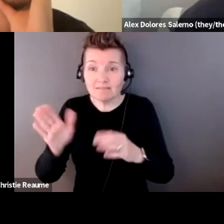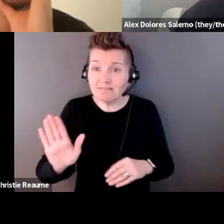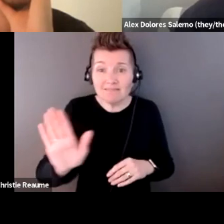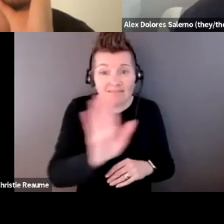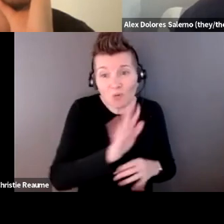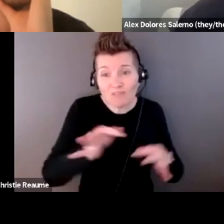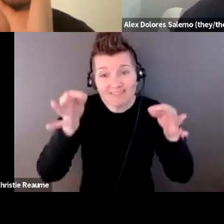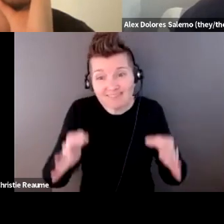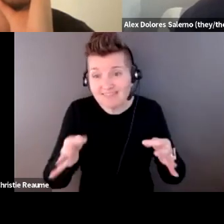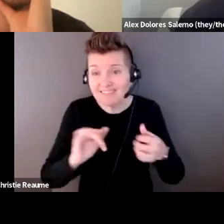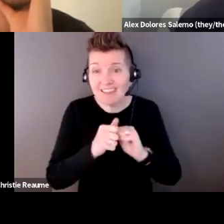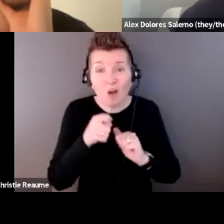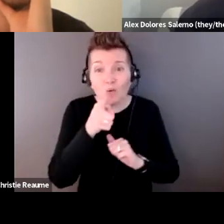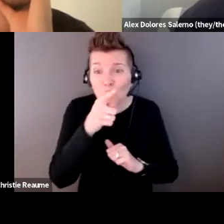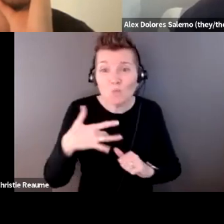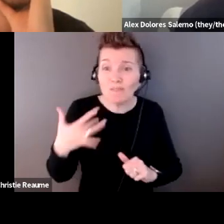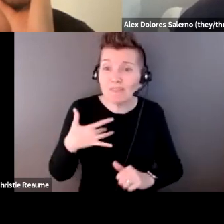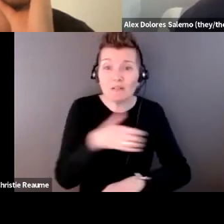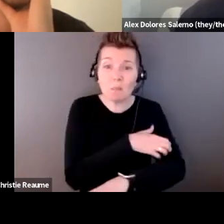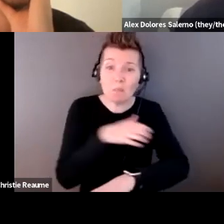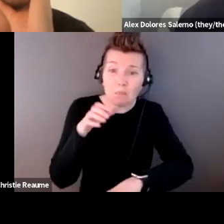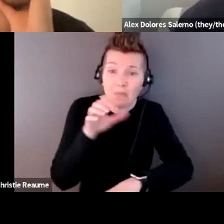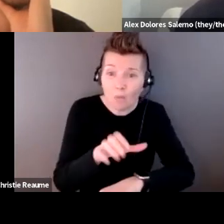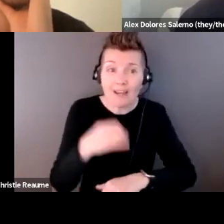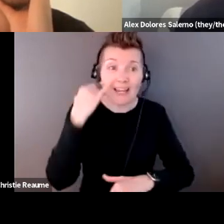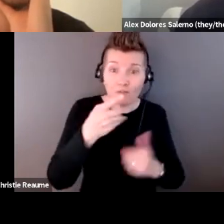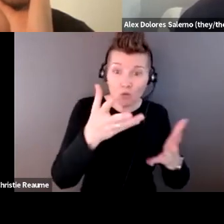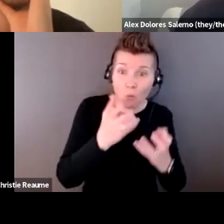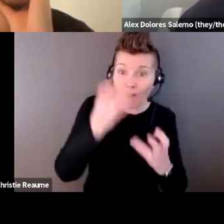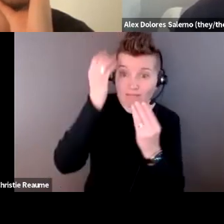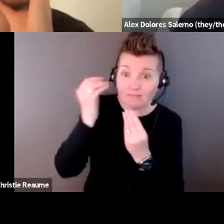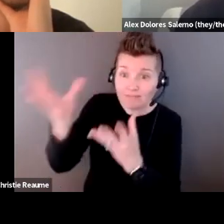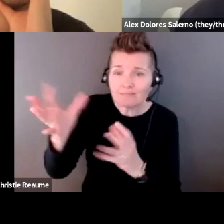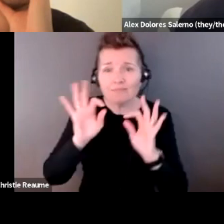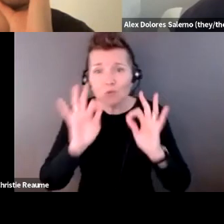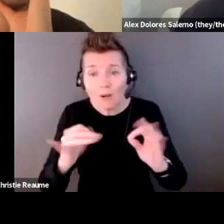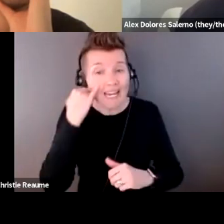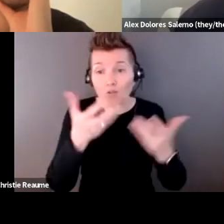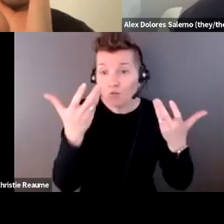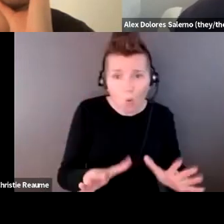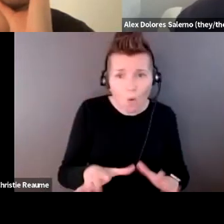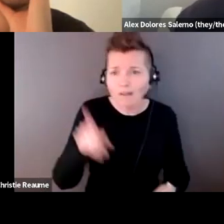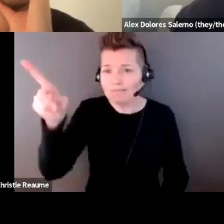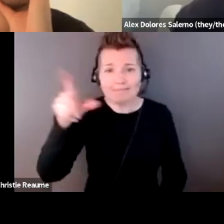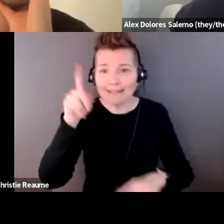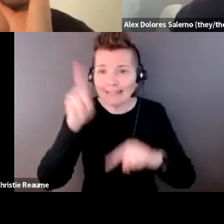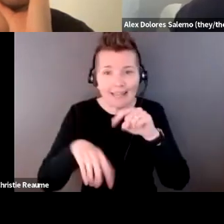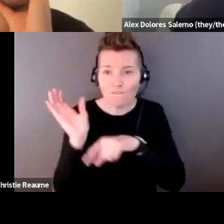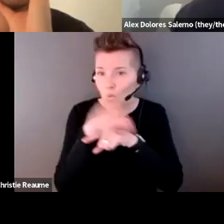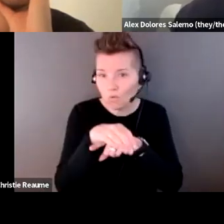empowered and whatever you want to share, you should share. And whatever you don't want to share, no one can make you share. Um,